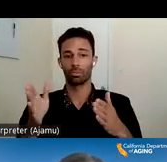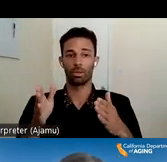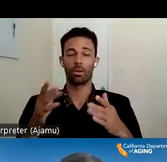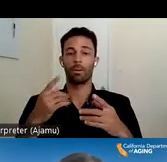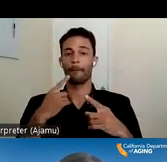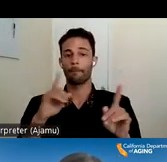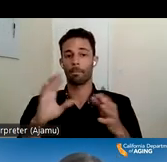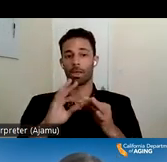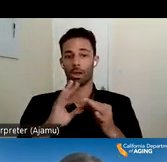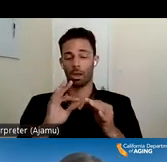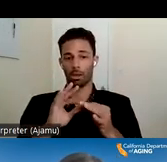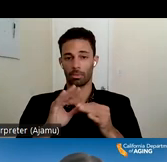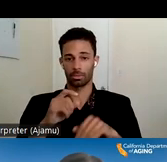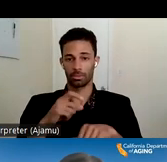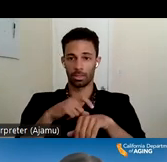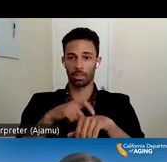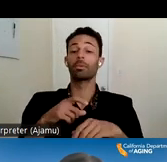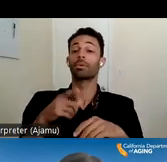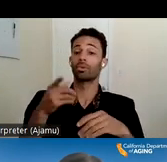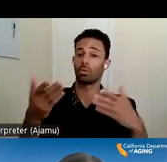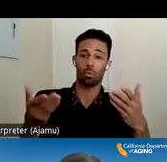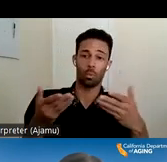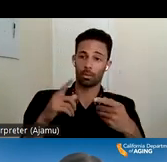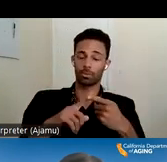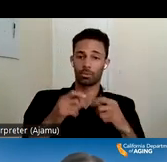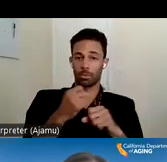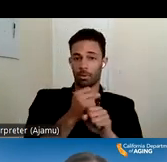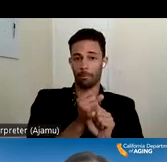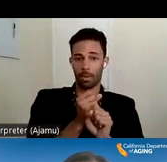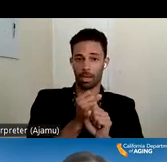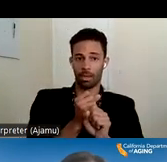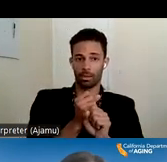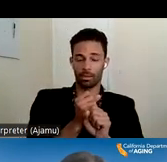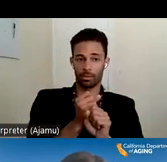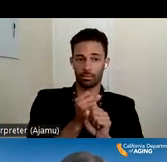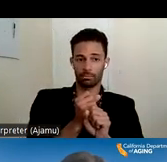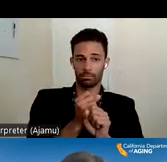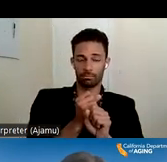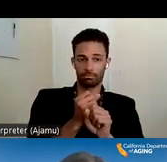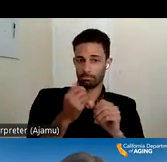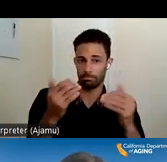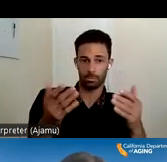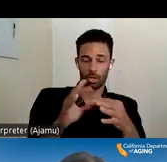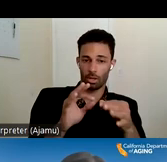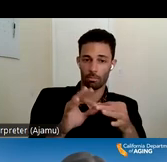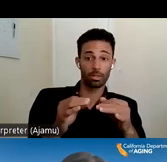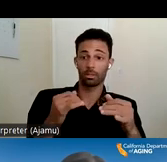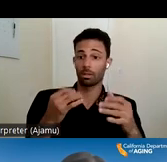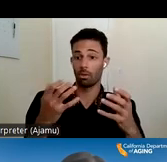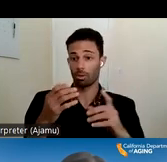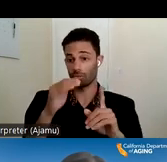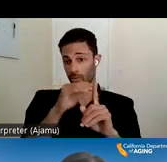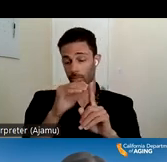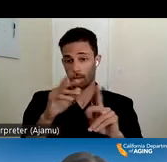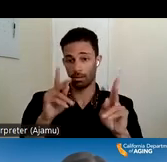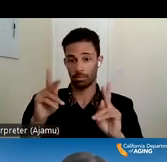um you are welcome to make a public comment um i want to remind folks